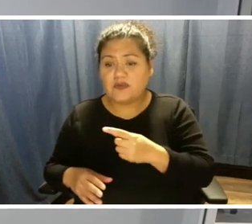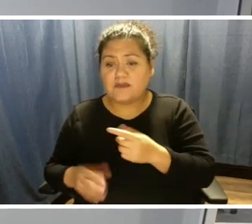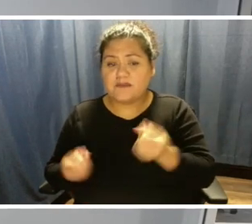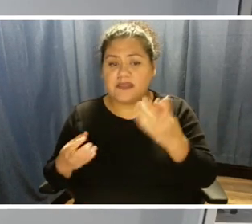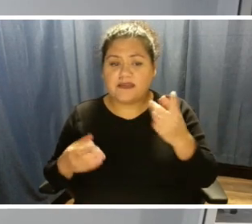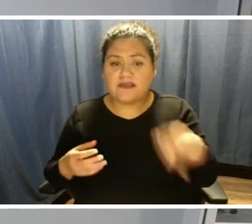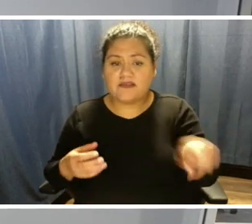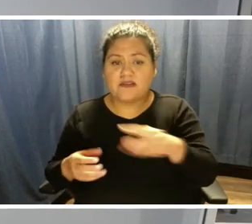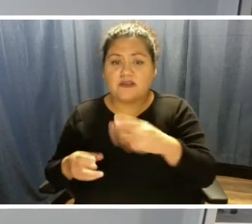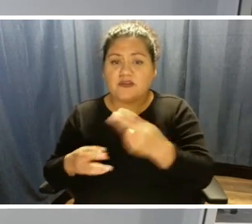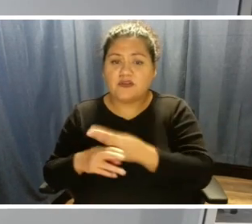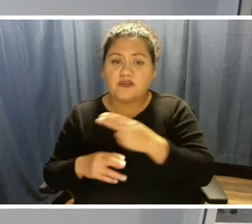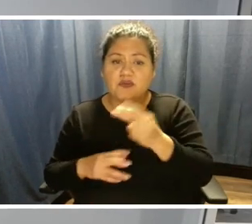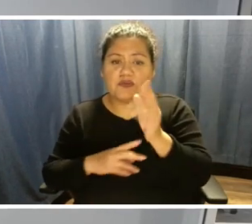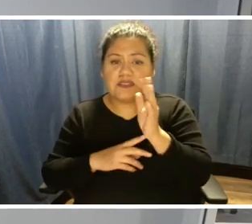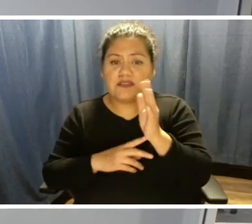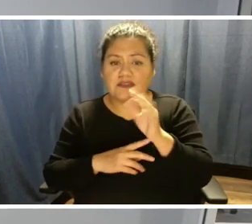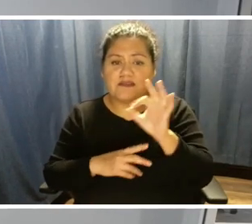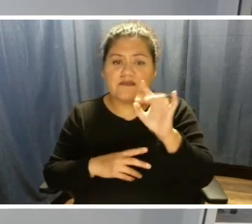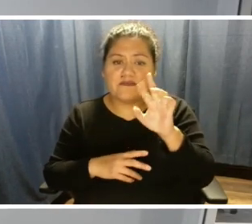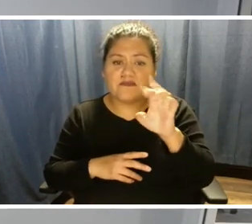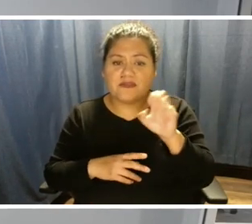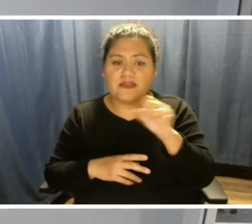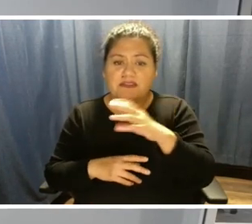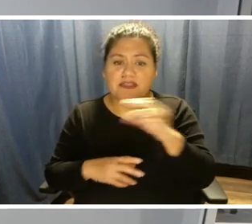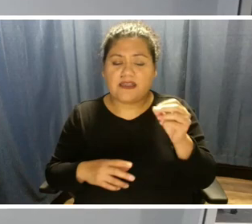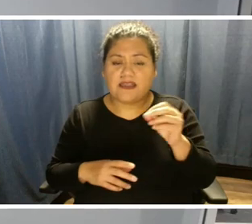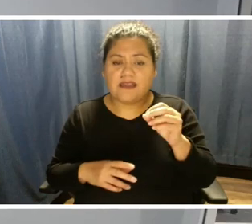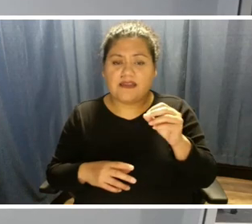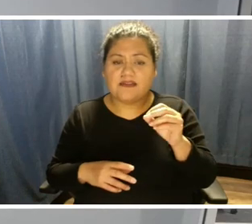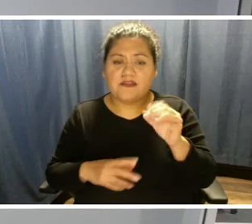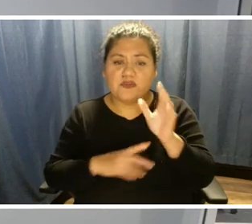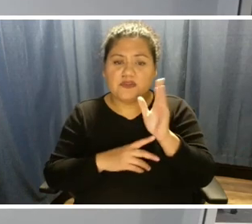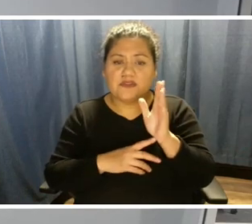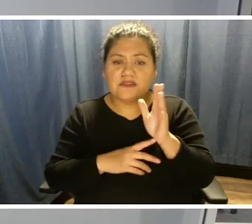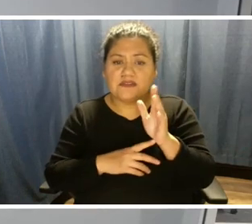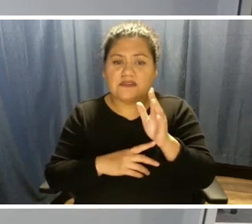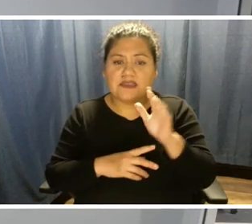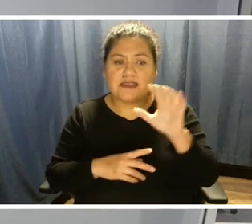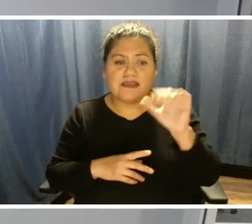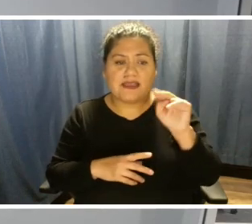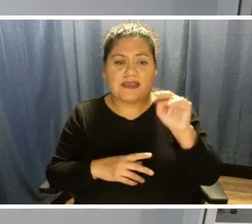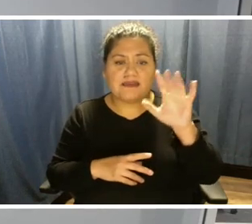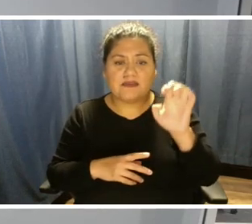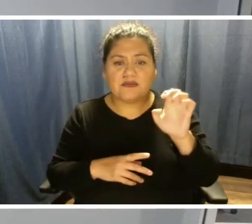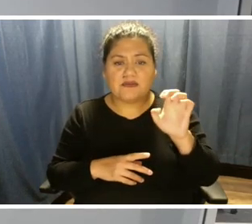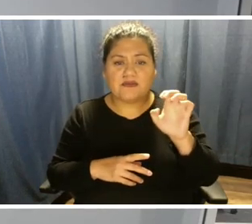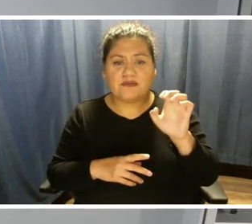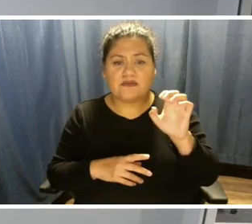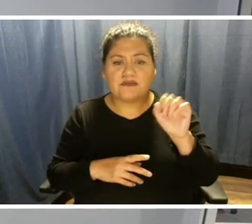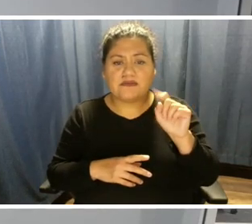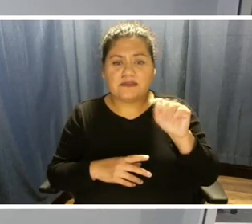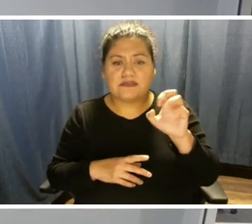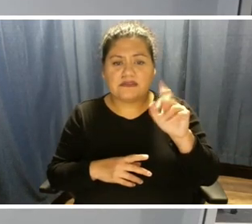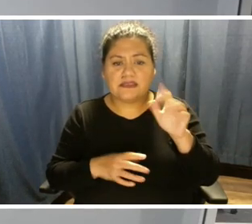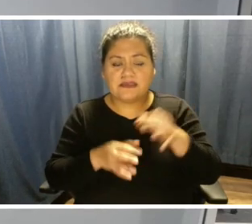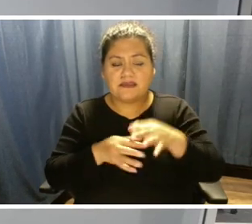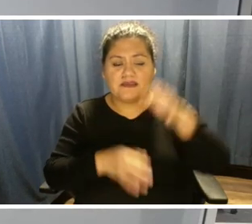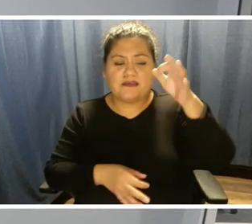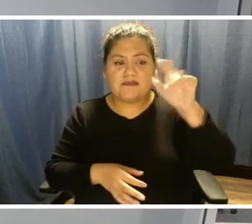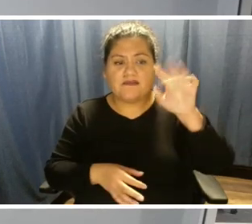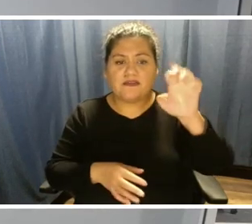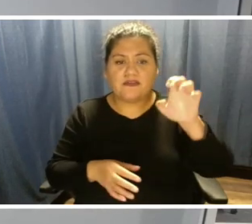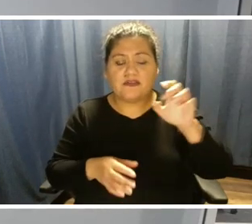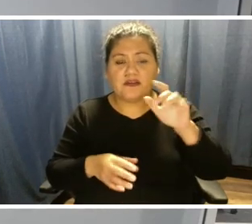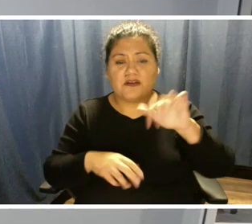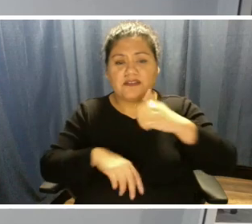candlestick flares. And the candlestick flare is designed to consume all of the methane that is released